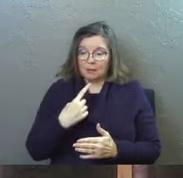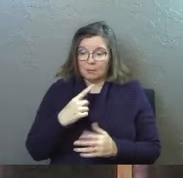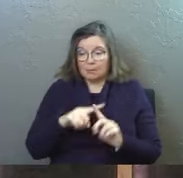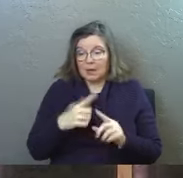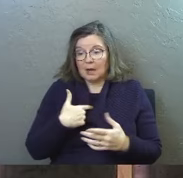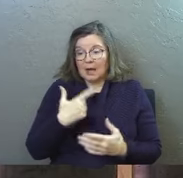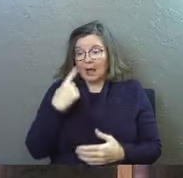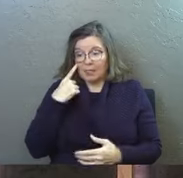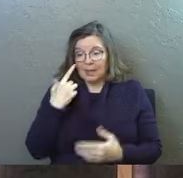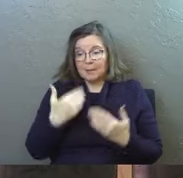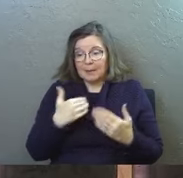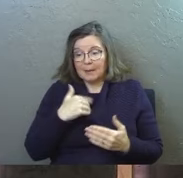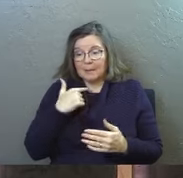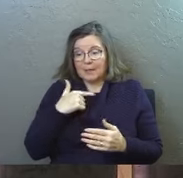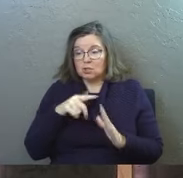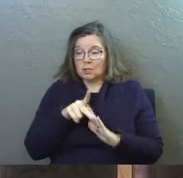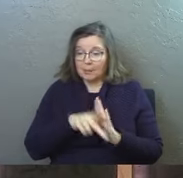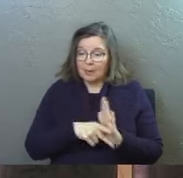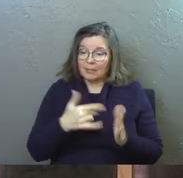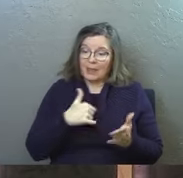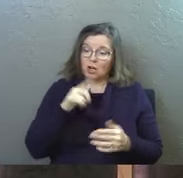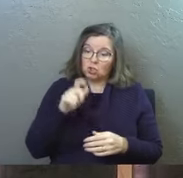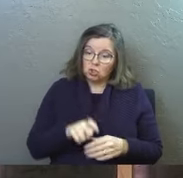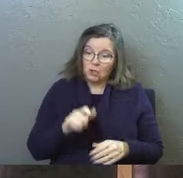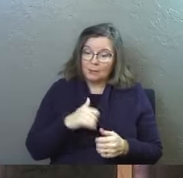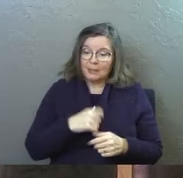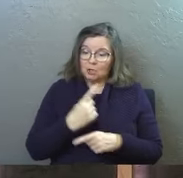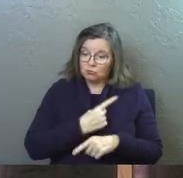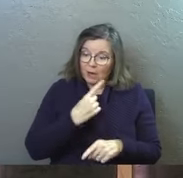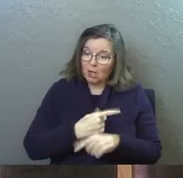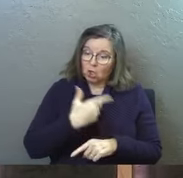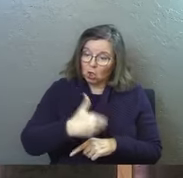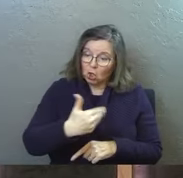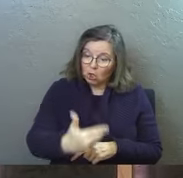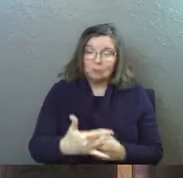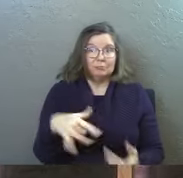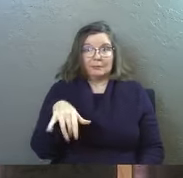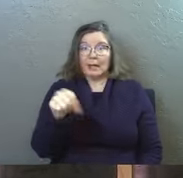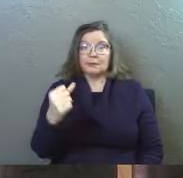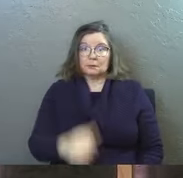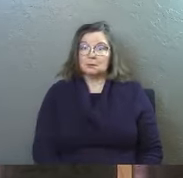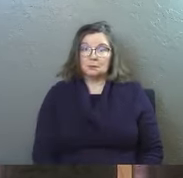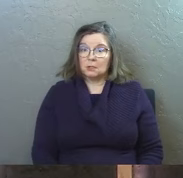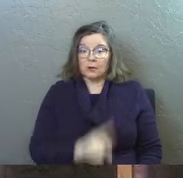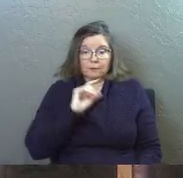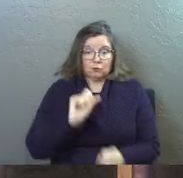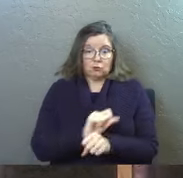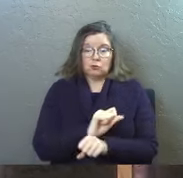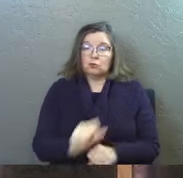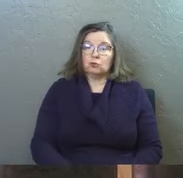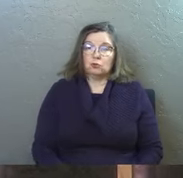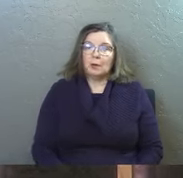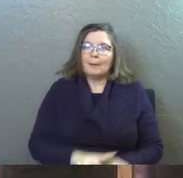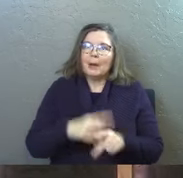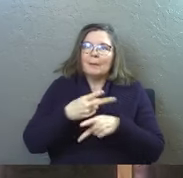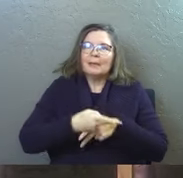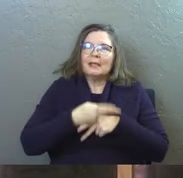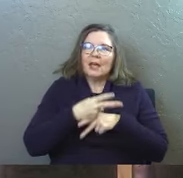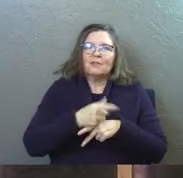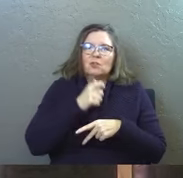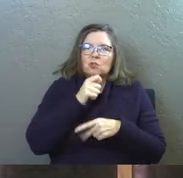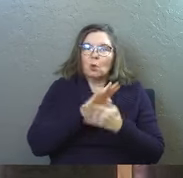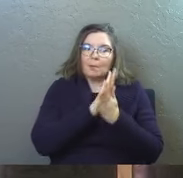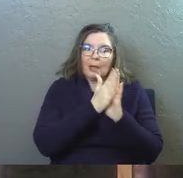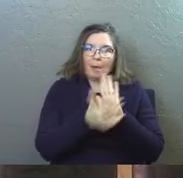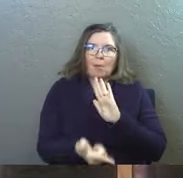but I do think maybe there's a principle there that it ought to be regular yes for sure but be careful